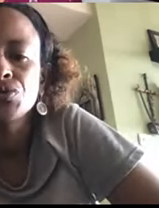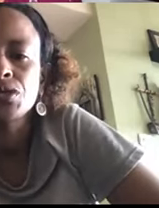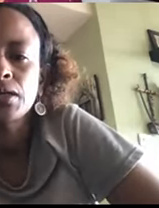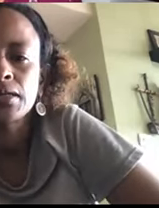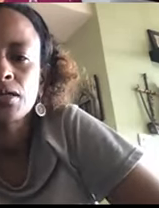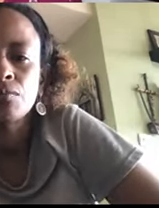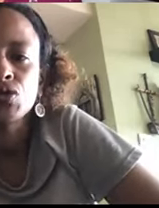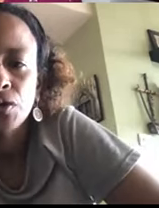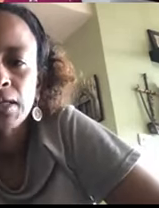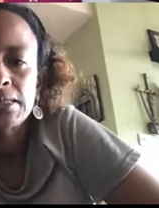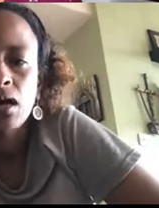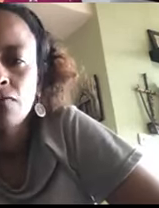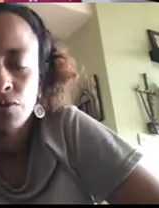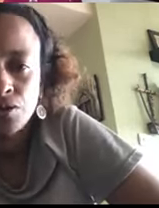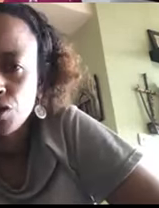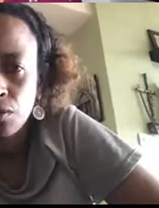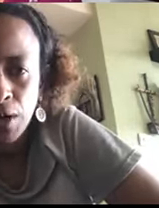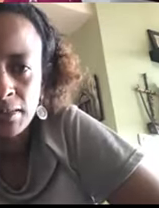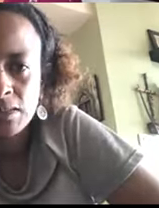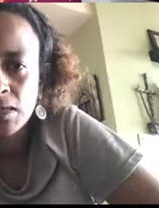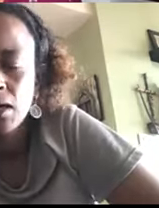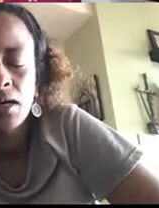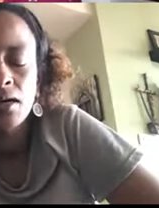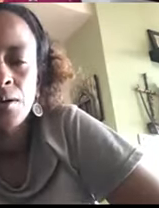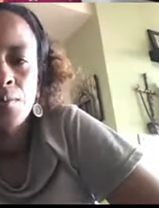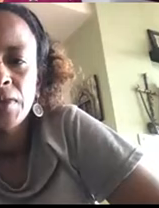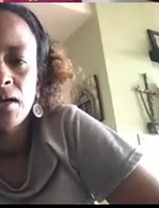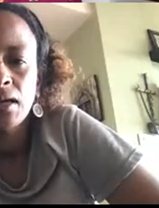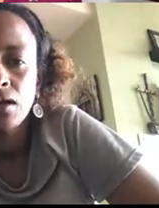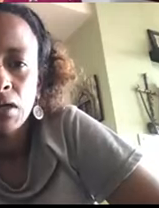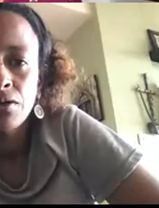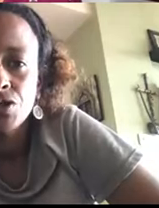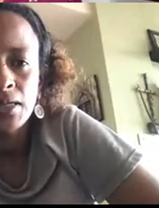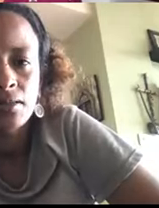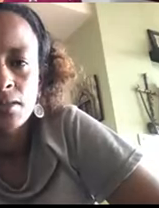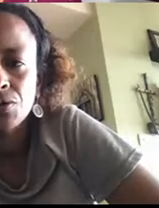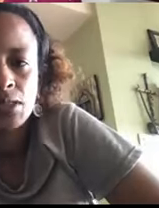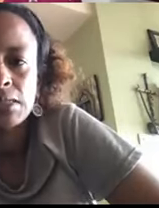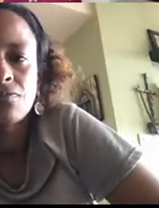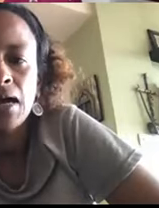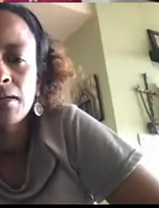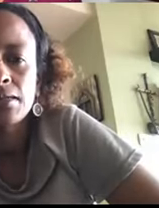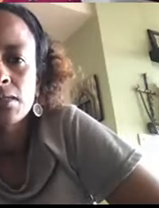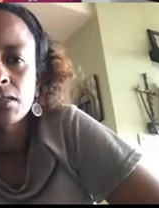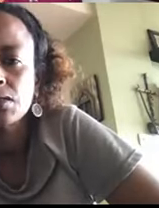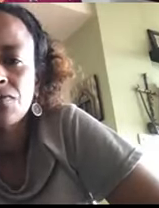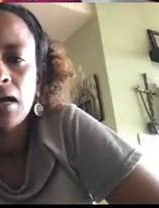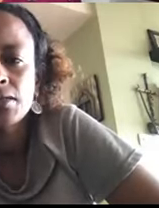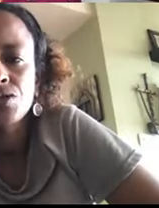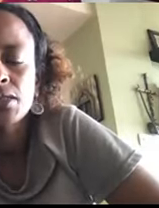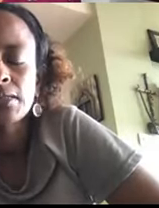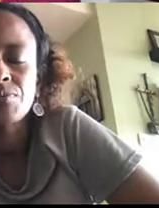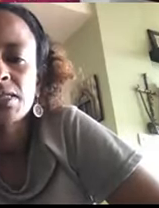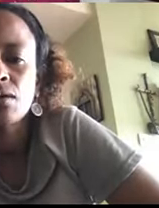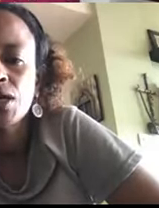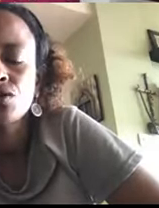formal used, the term used for it is a harmful traditional practice. And I really reject this because it's violence. It's violence